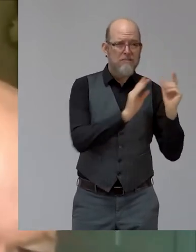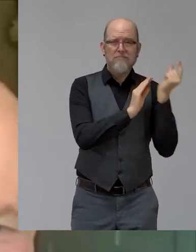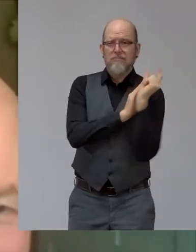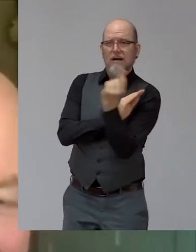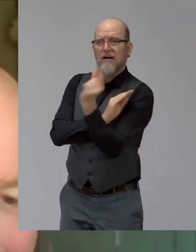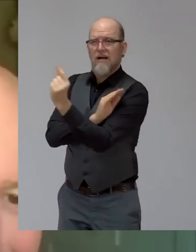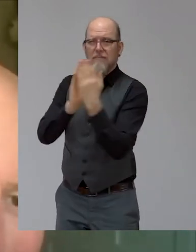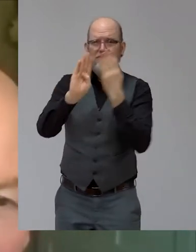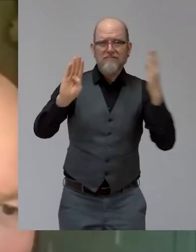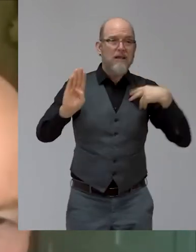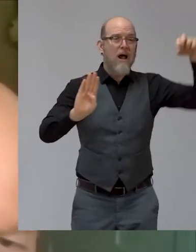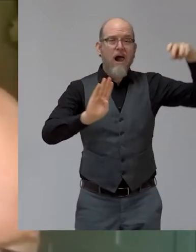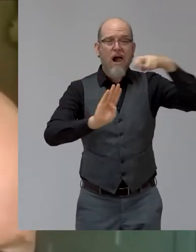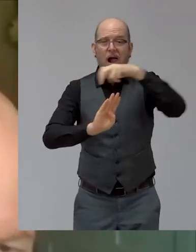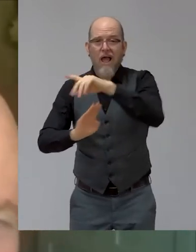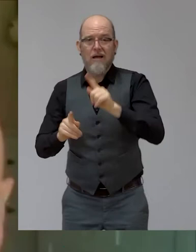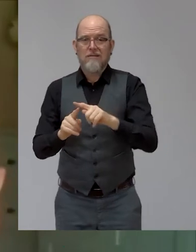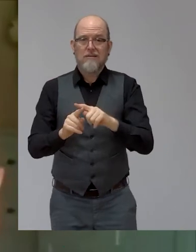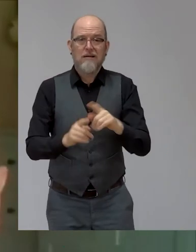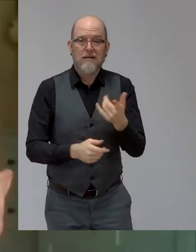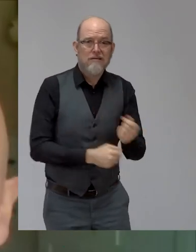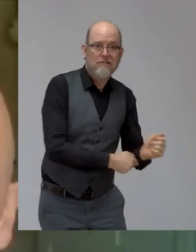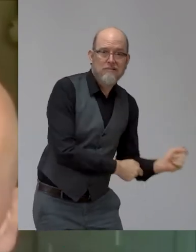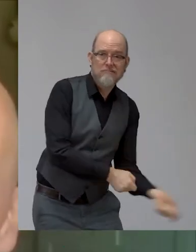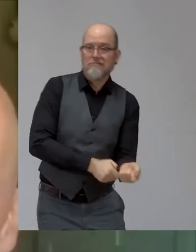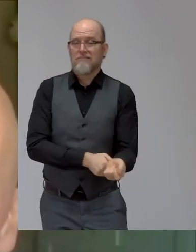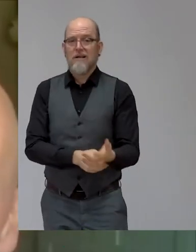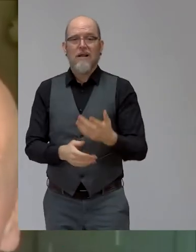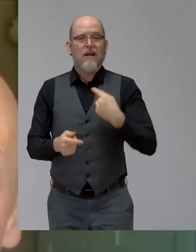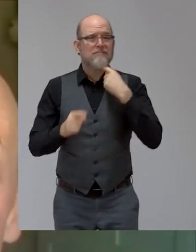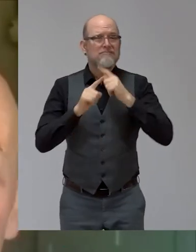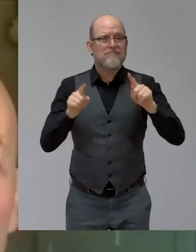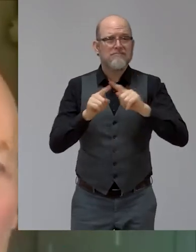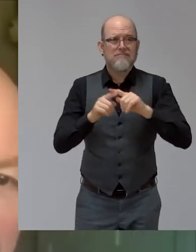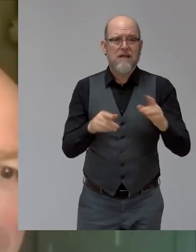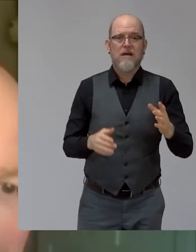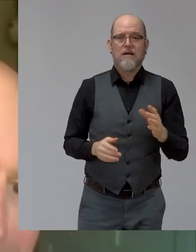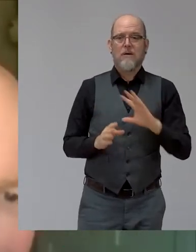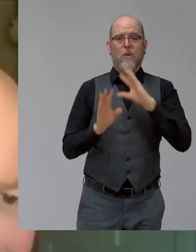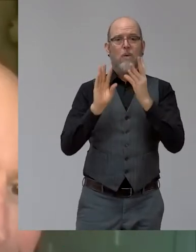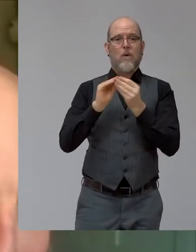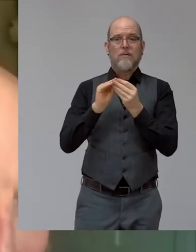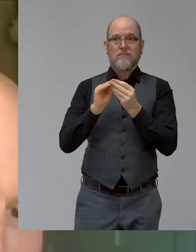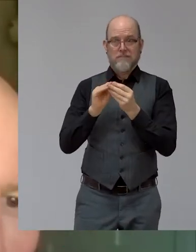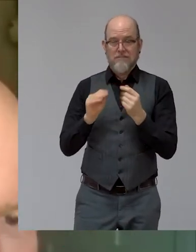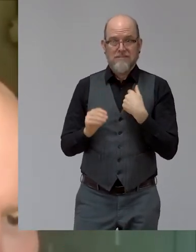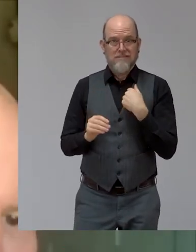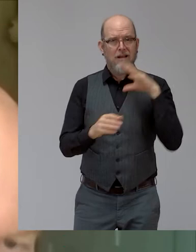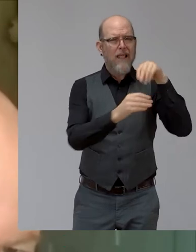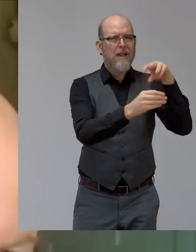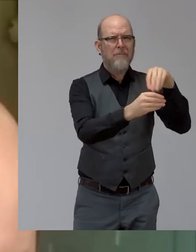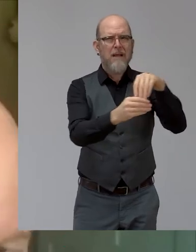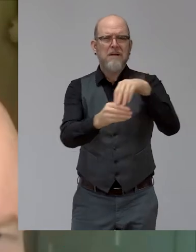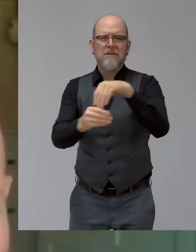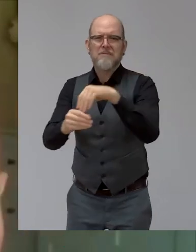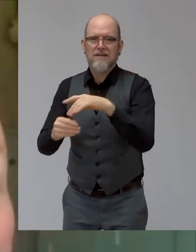badly and, you know, I played rugby till I was 40. So yeah, I've done a lot and I feel that my legs, you know, I, I enjoyed them while I